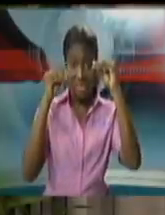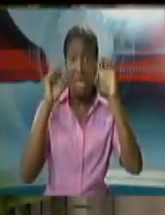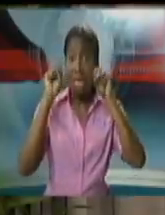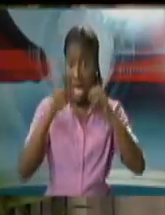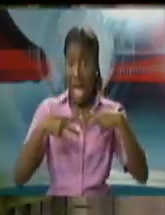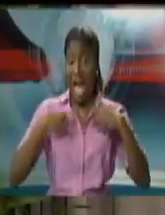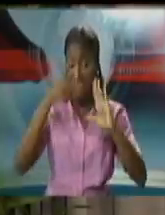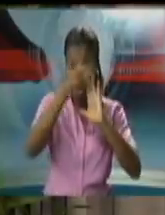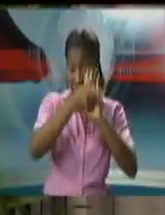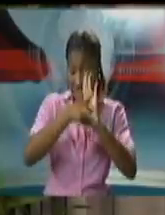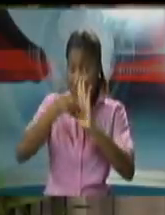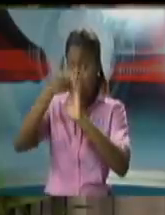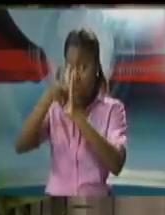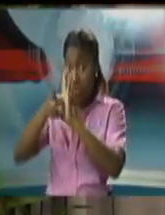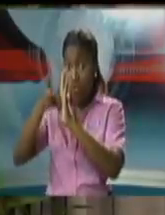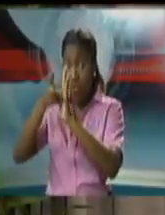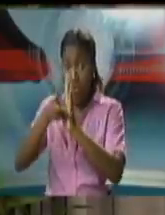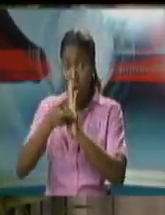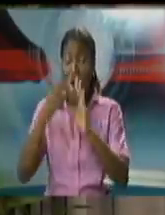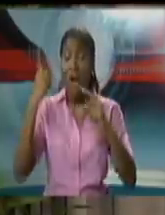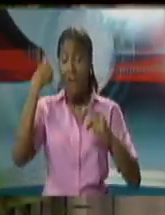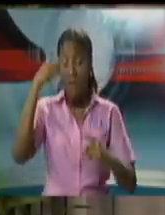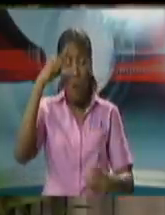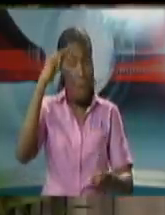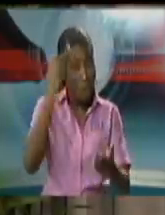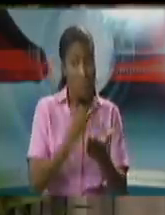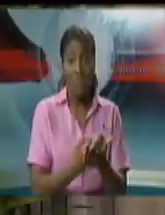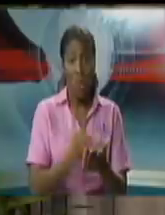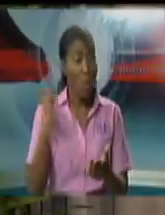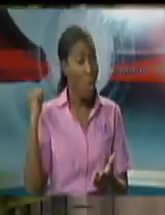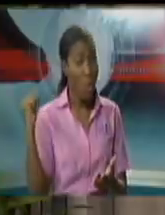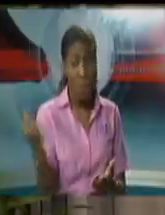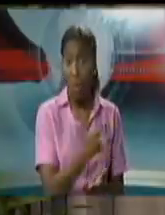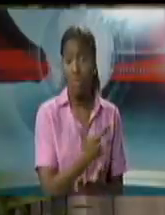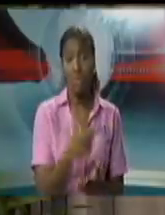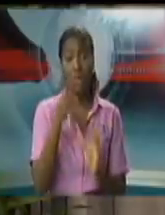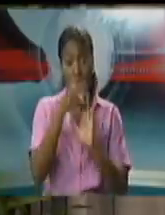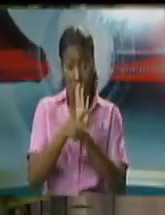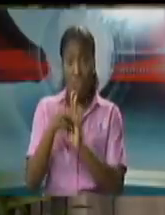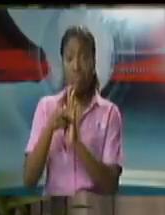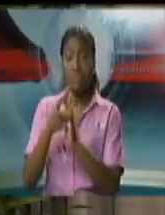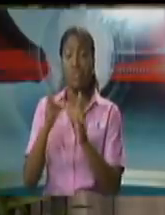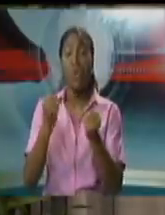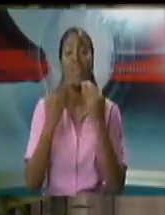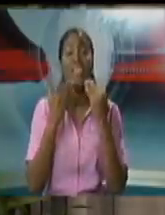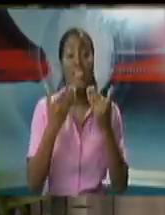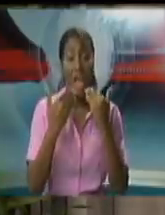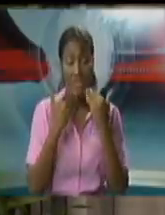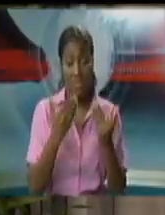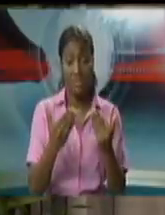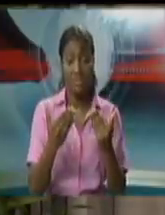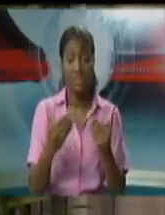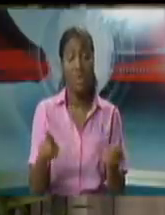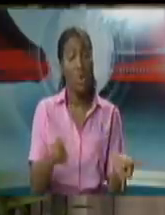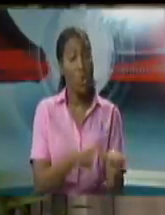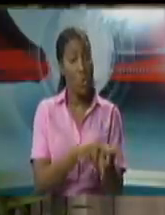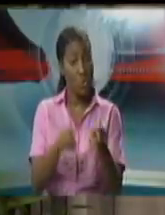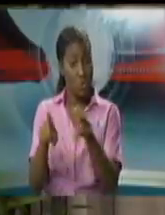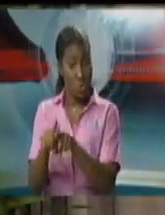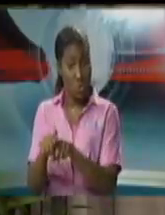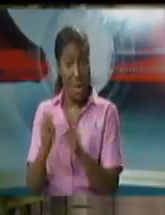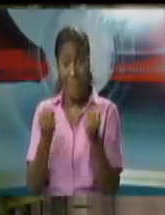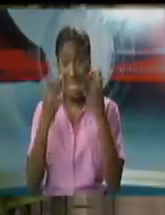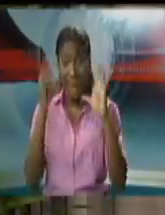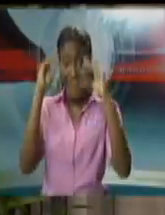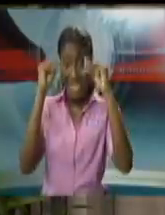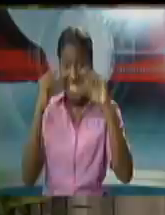system as we must have with all video conferences. So I wish to thank the judiciary for that. In these several appearances before the